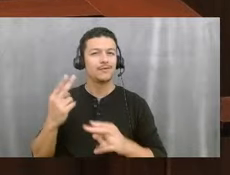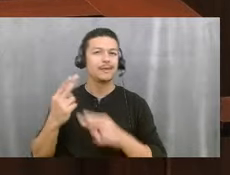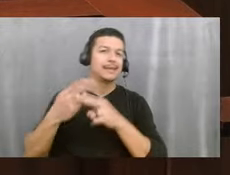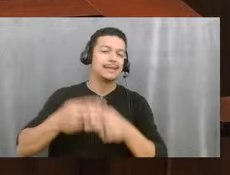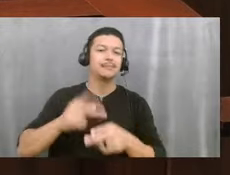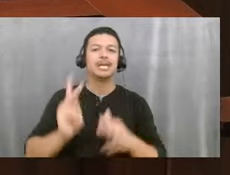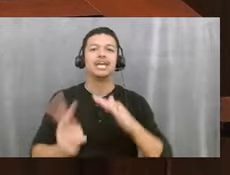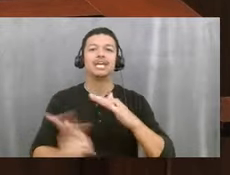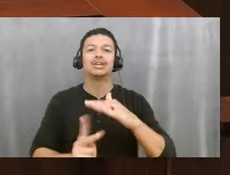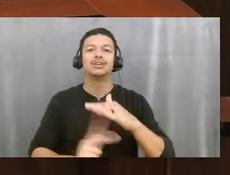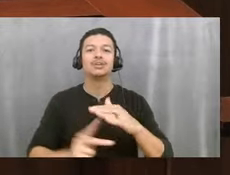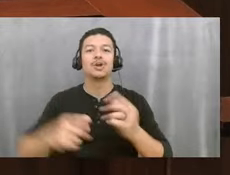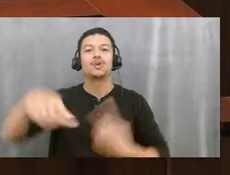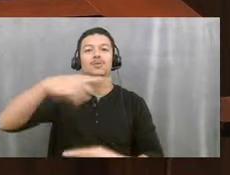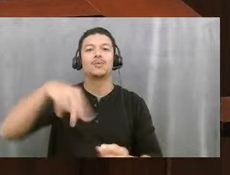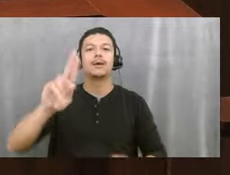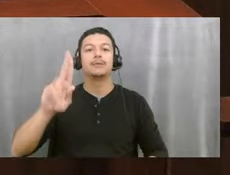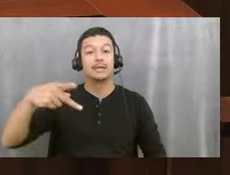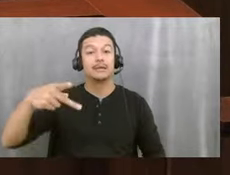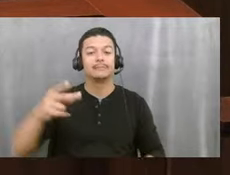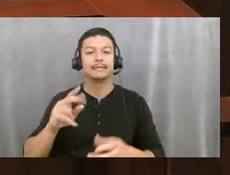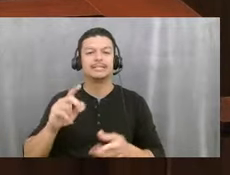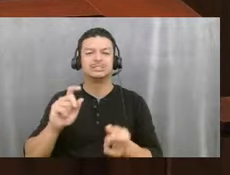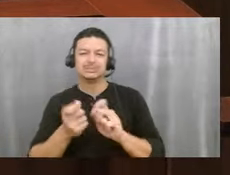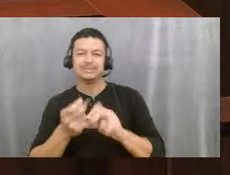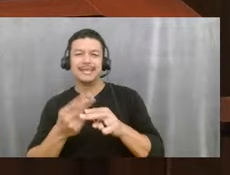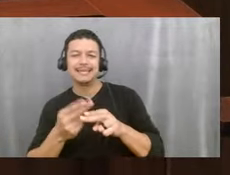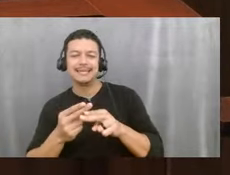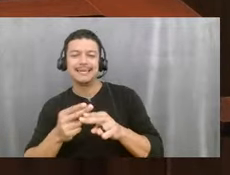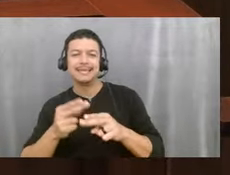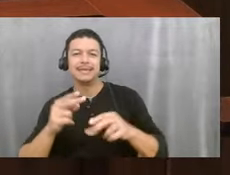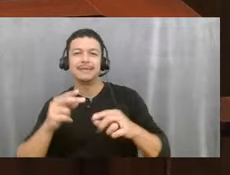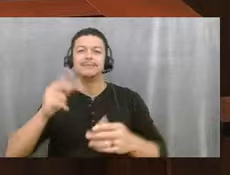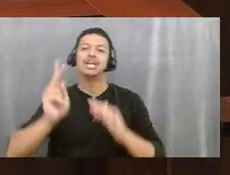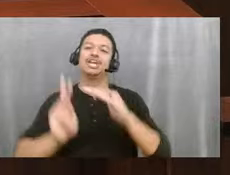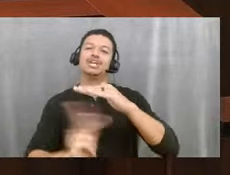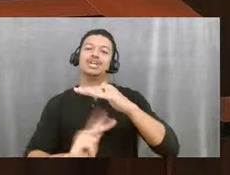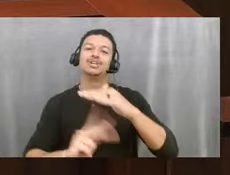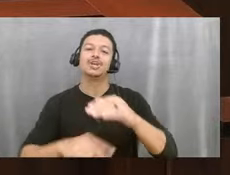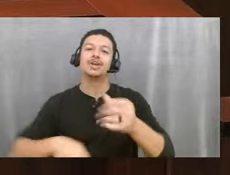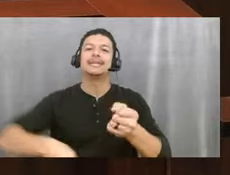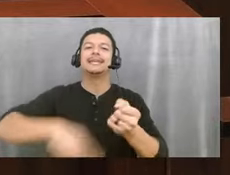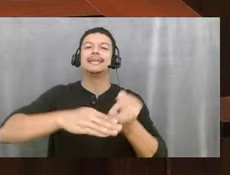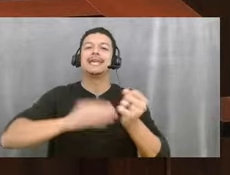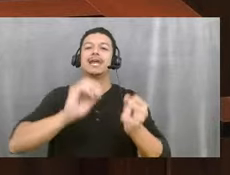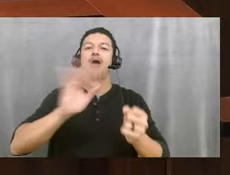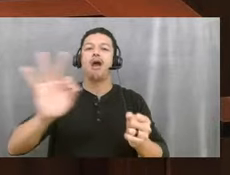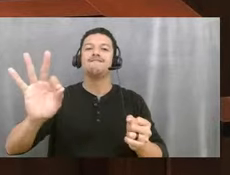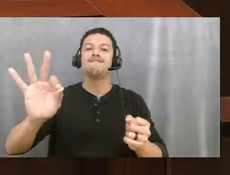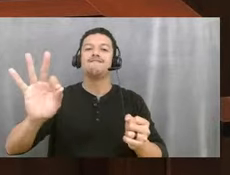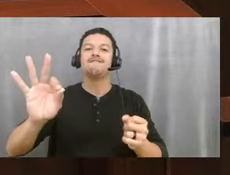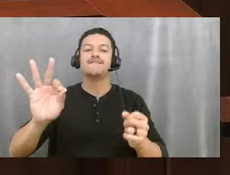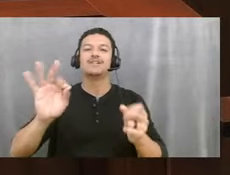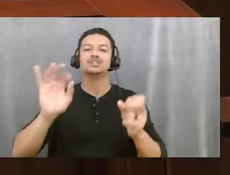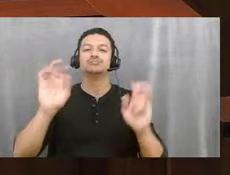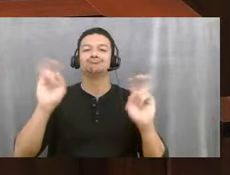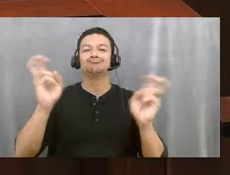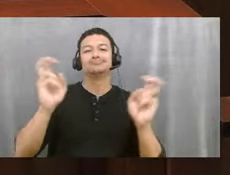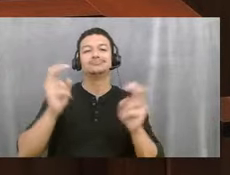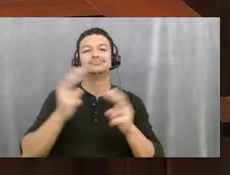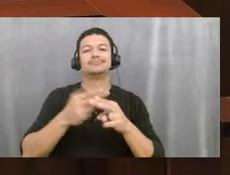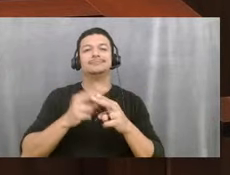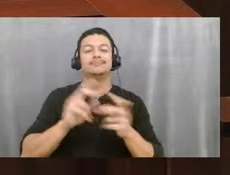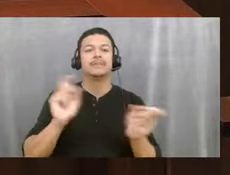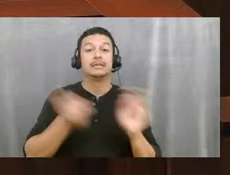actually called kindergarten kickoff. We've changed that a little bit. We've rebranded it and kind of asked all of our schools to do it within the same